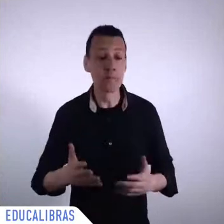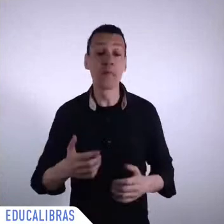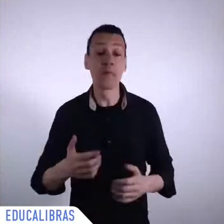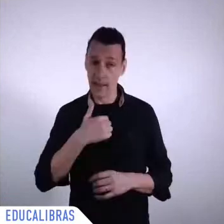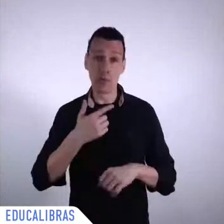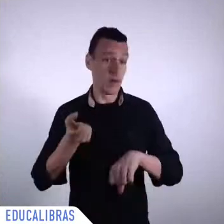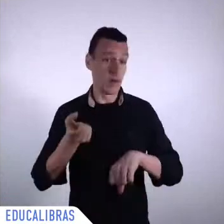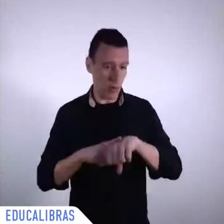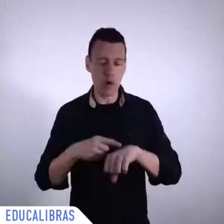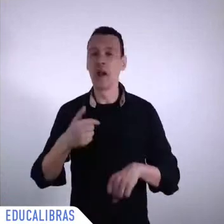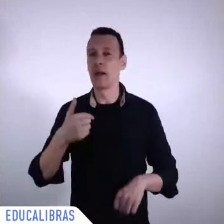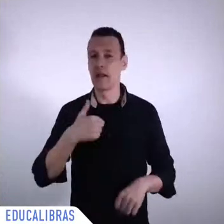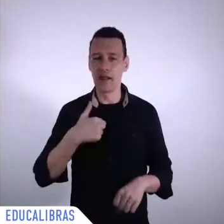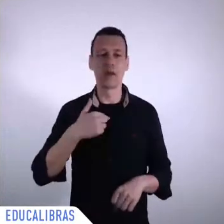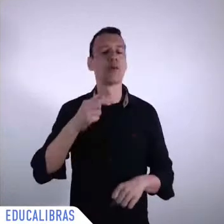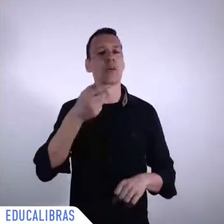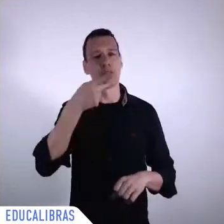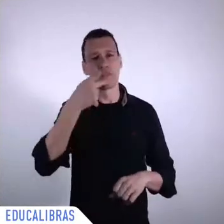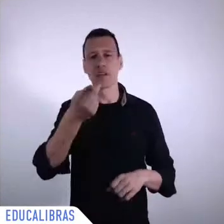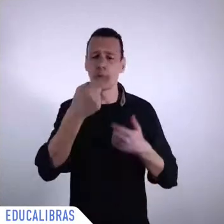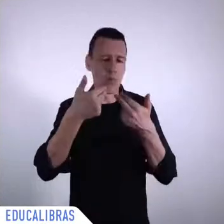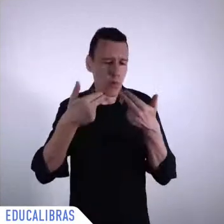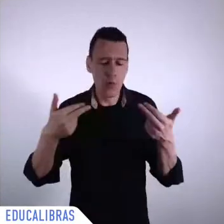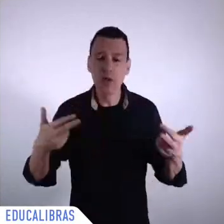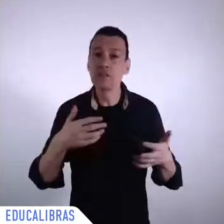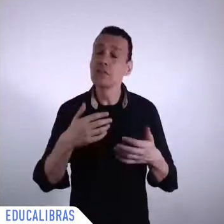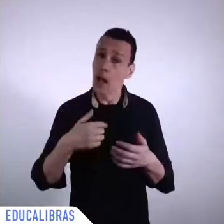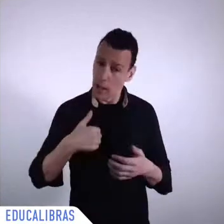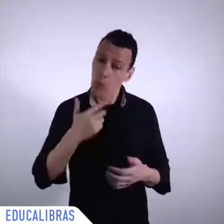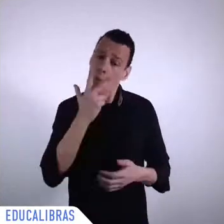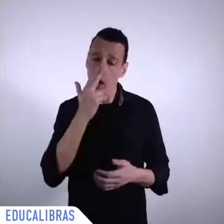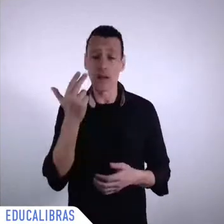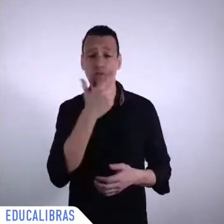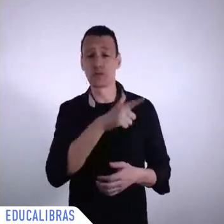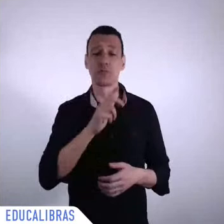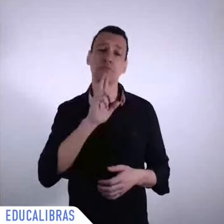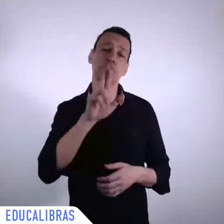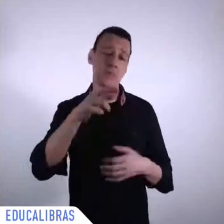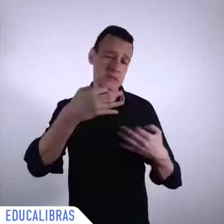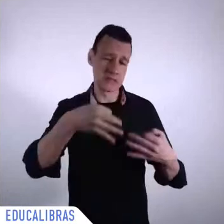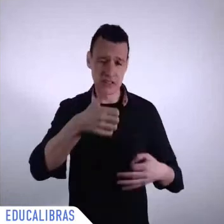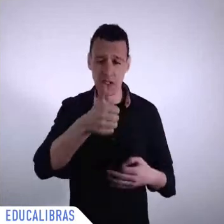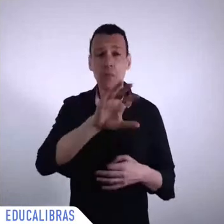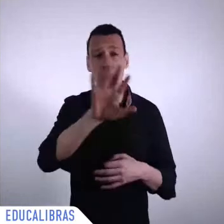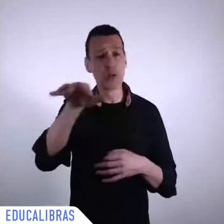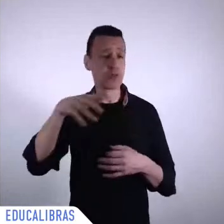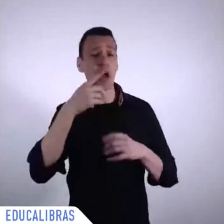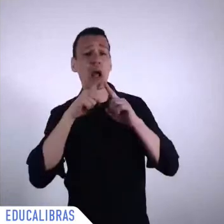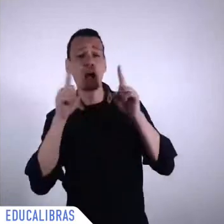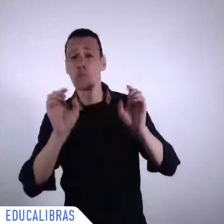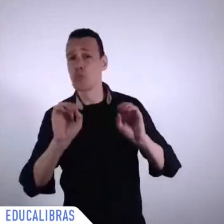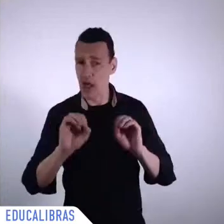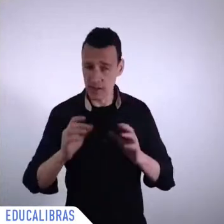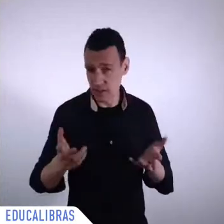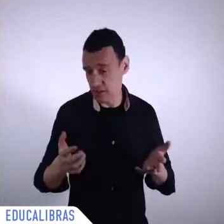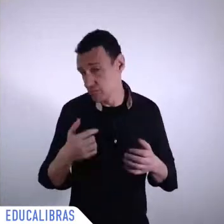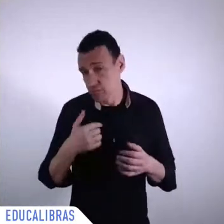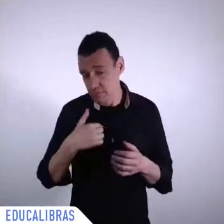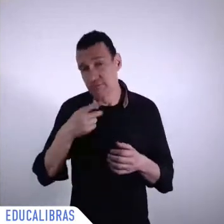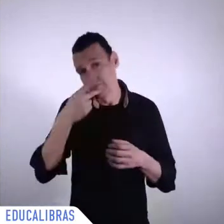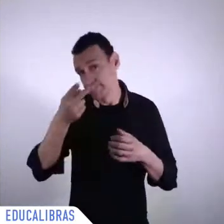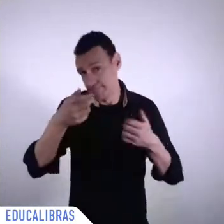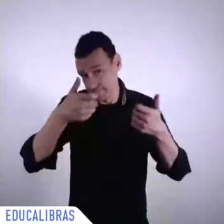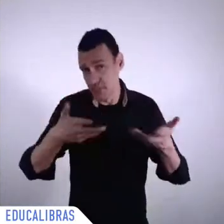and then I'll qualify it. When I, in that discussion, I, I, my